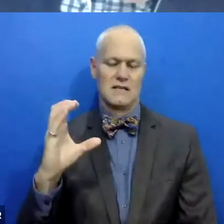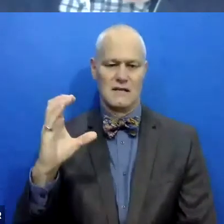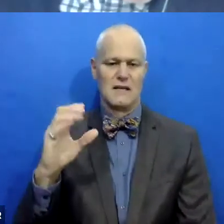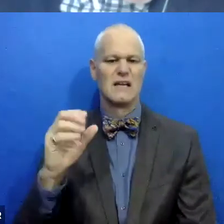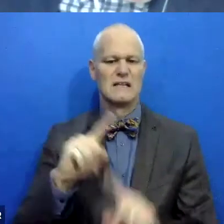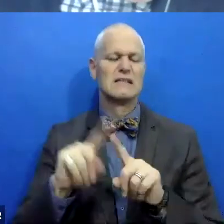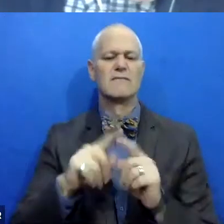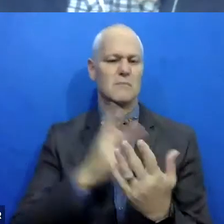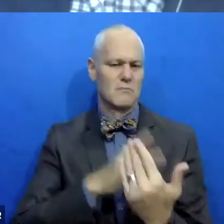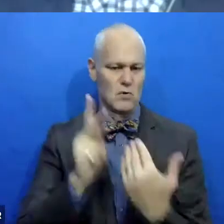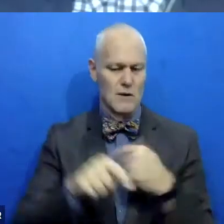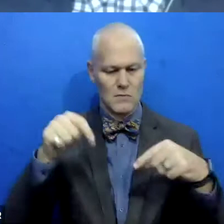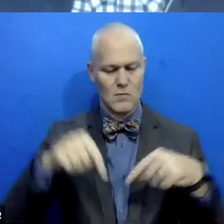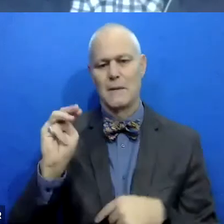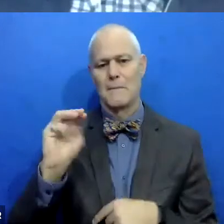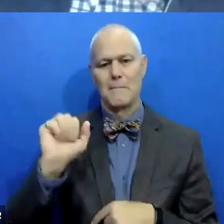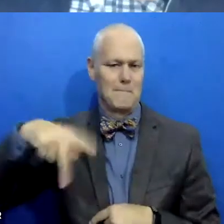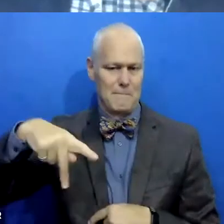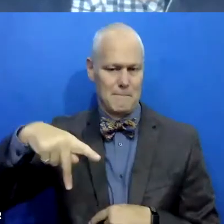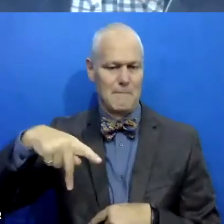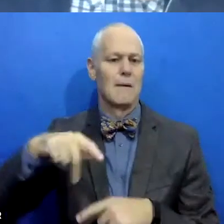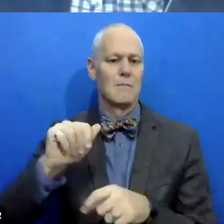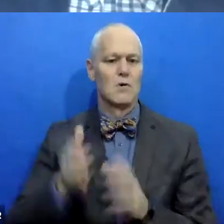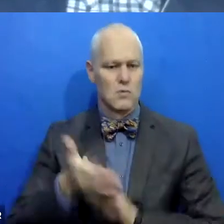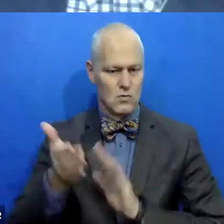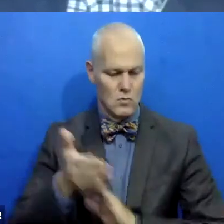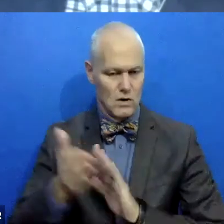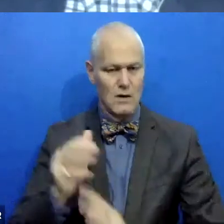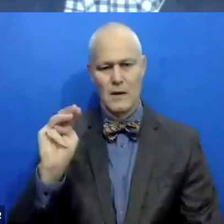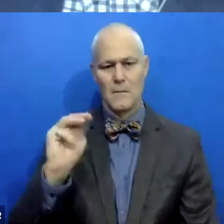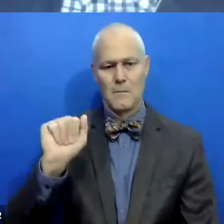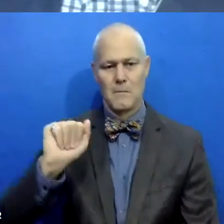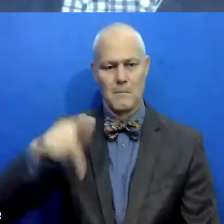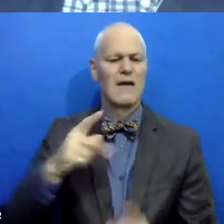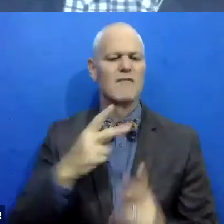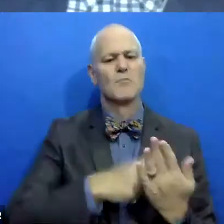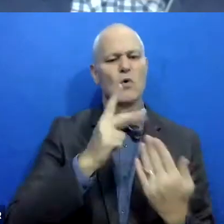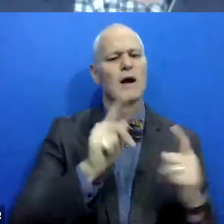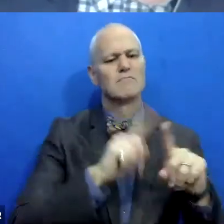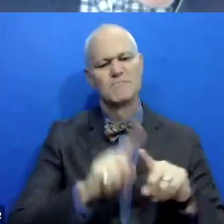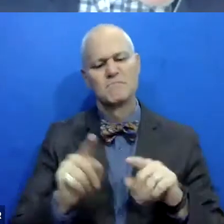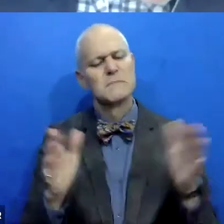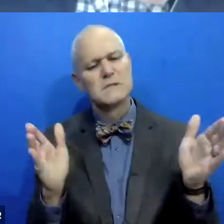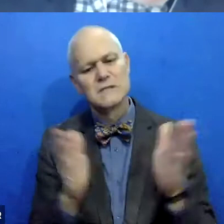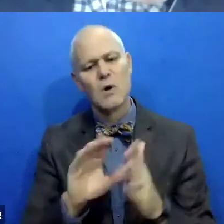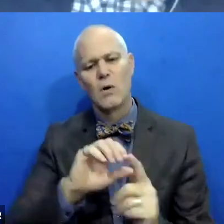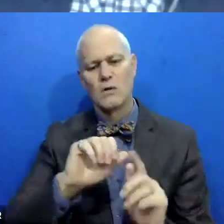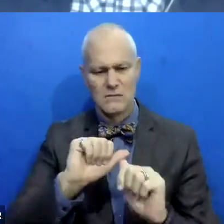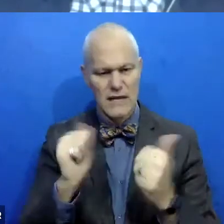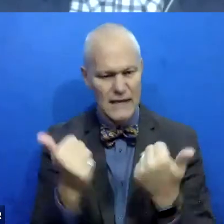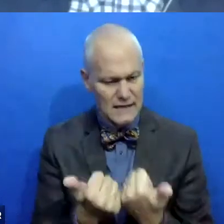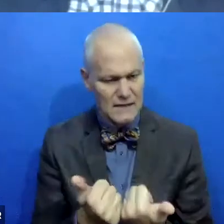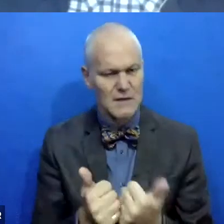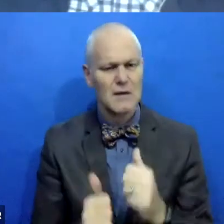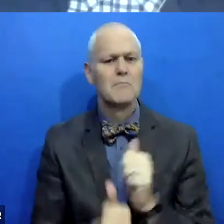Peacemakers runs. Menace Peacemakers is a, it's a multi-program, small agency. It's mostly